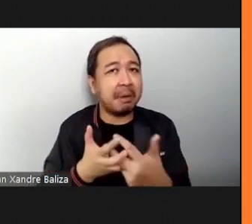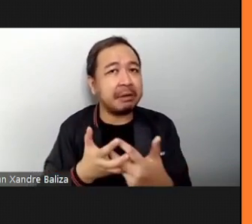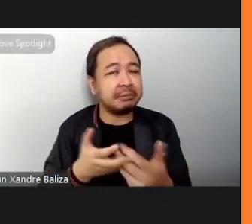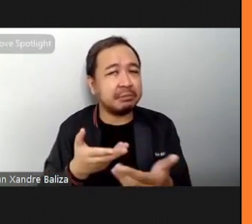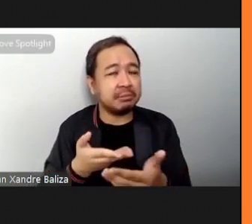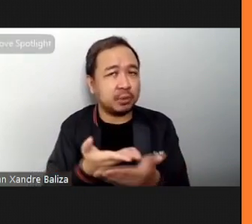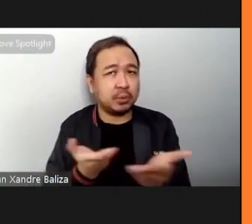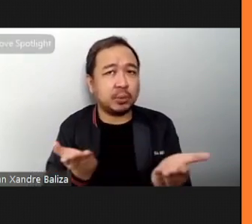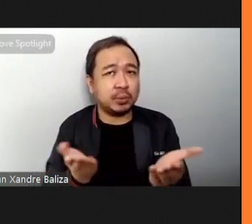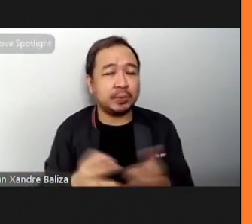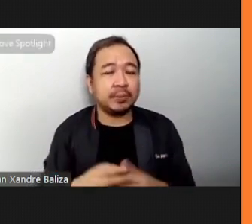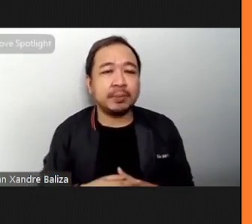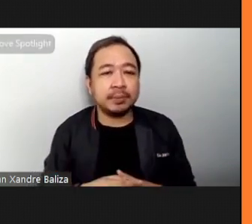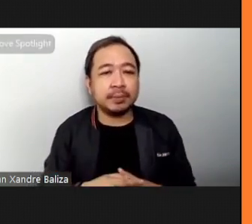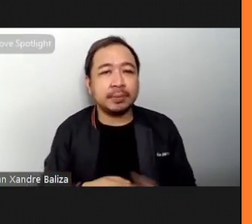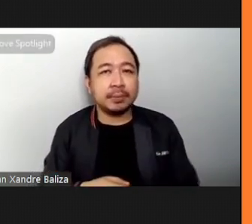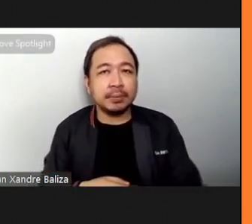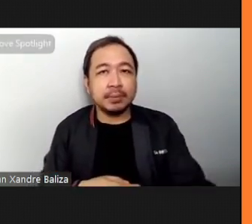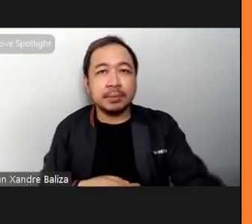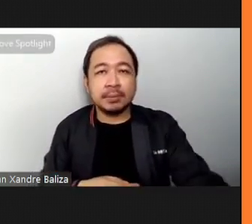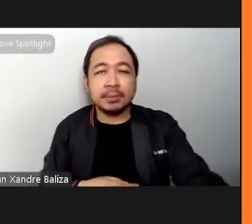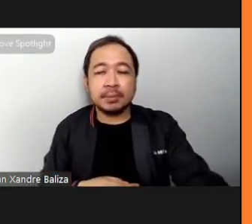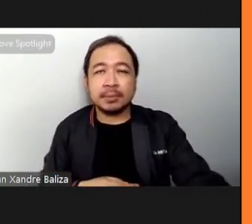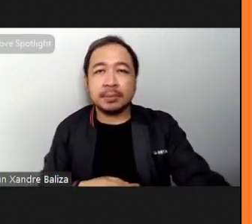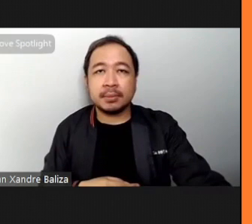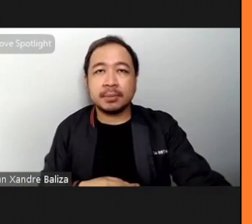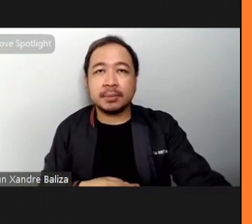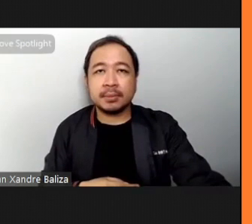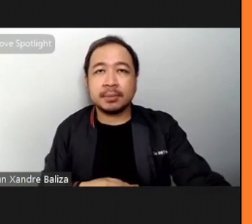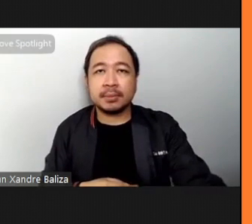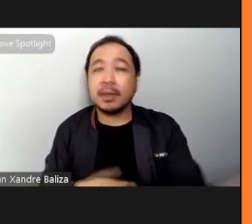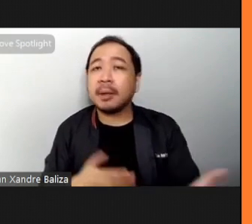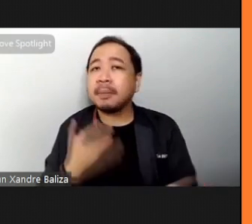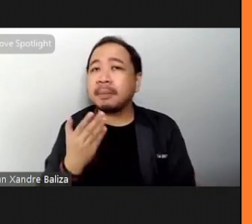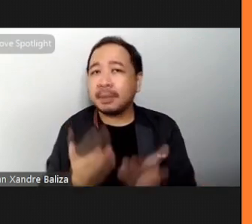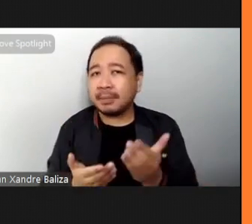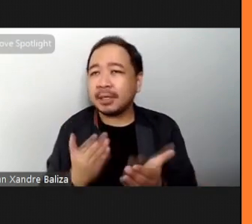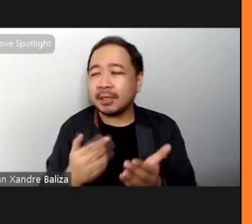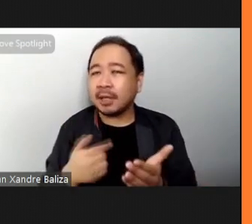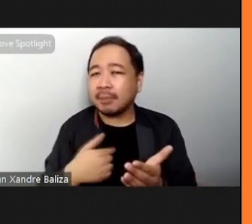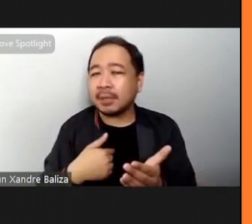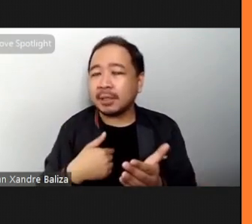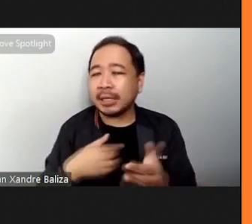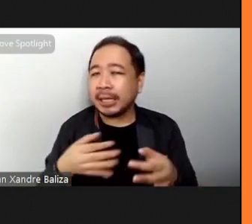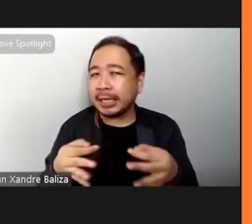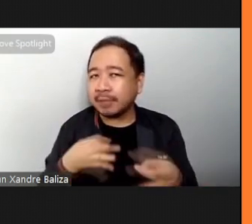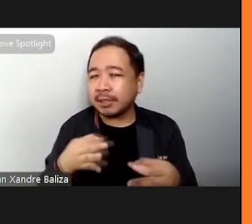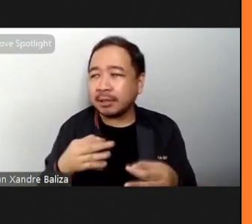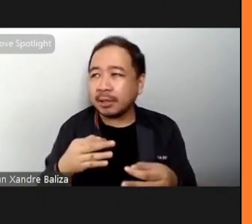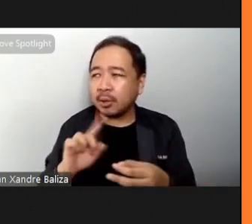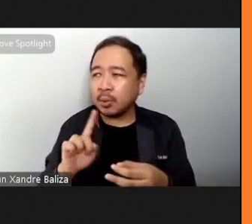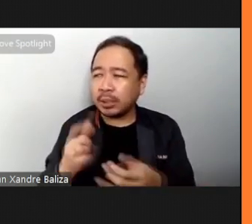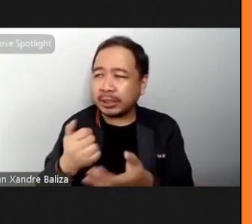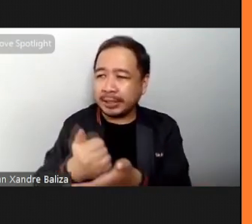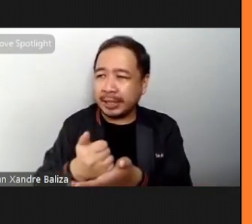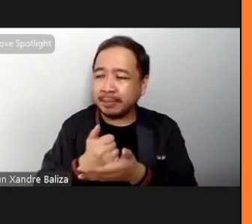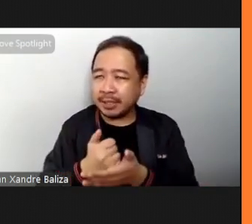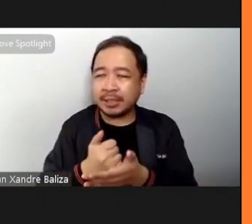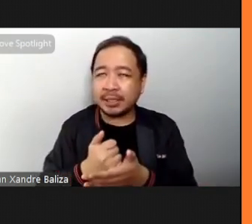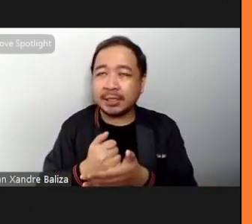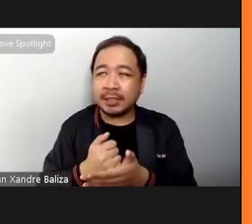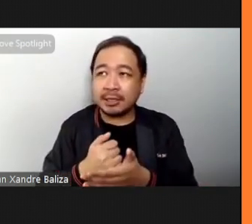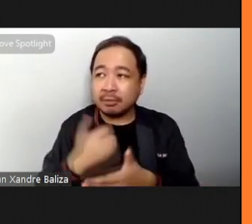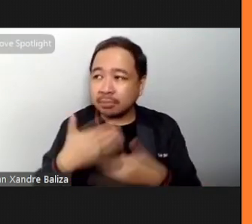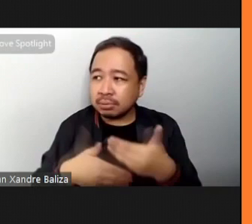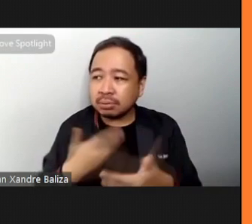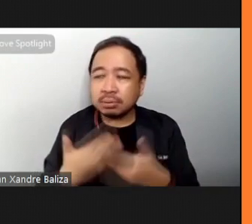that What helps me go through very difficult situations Like for one, while I'm